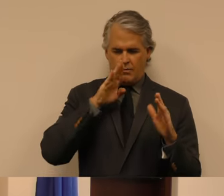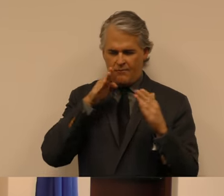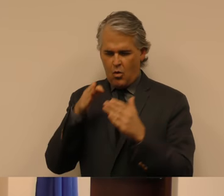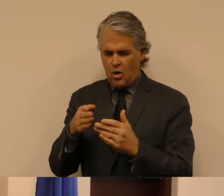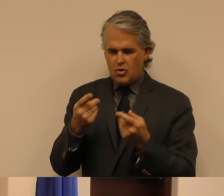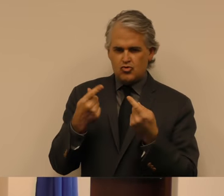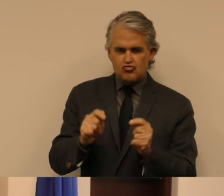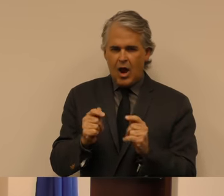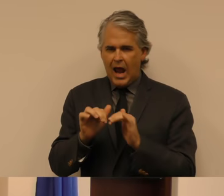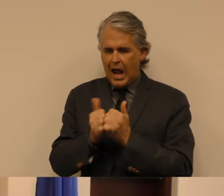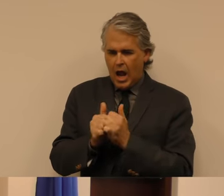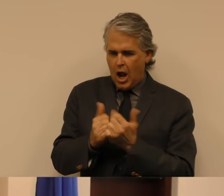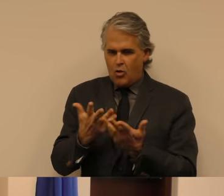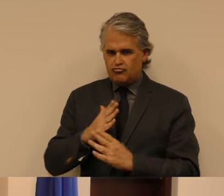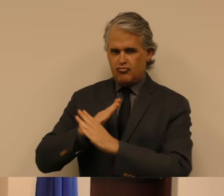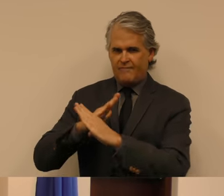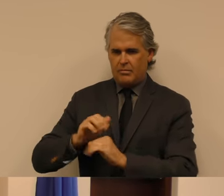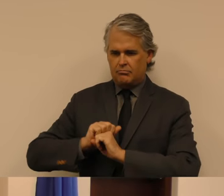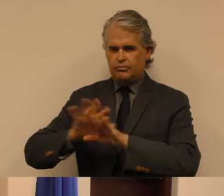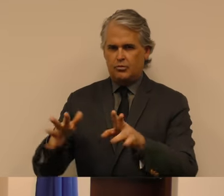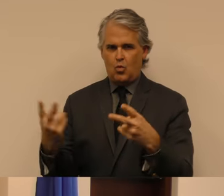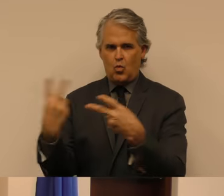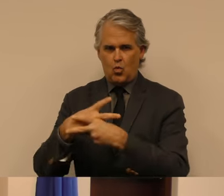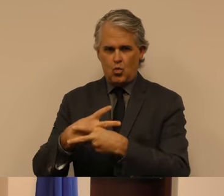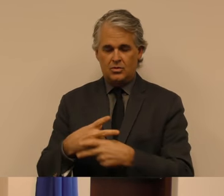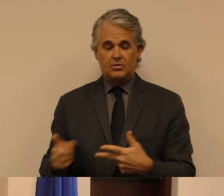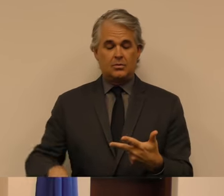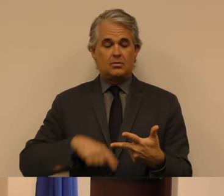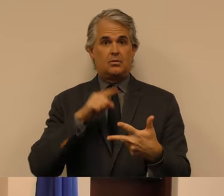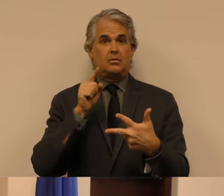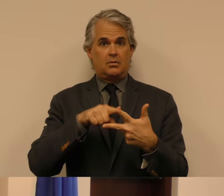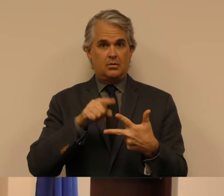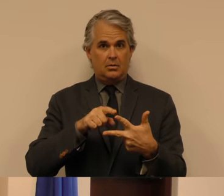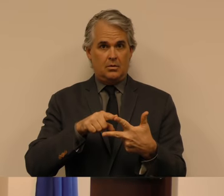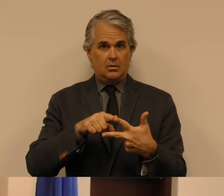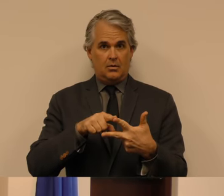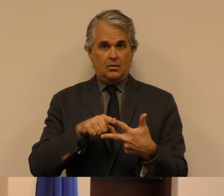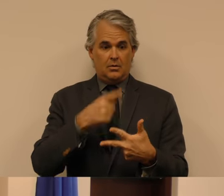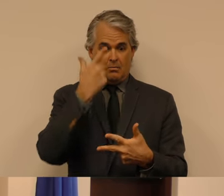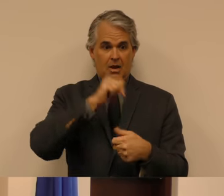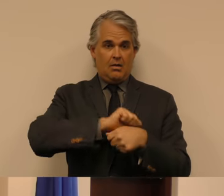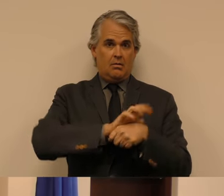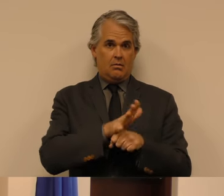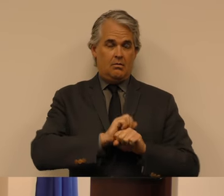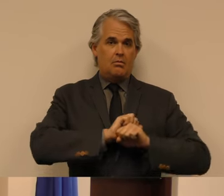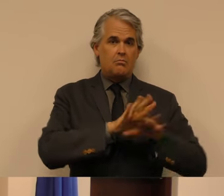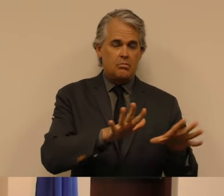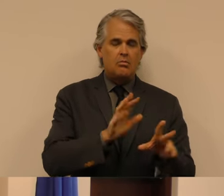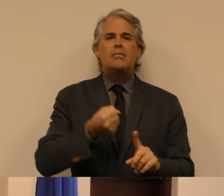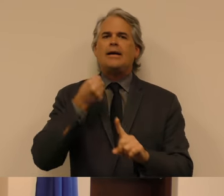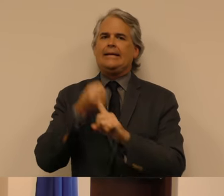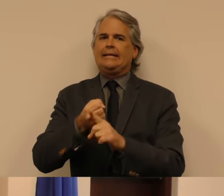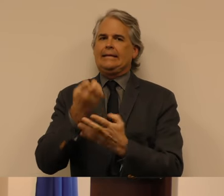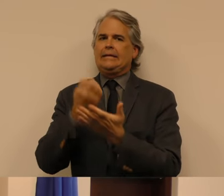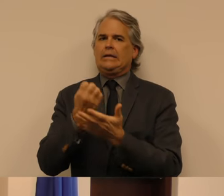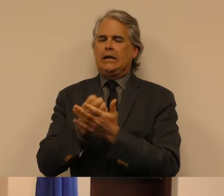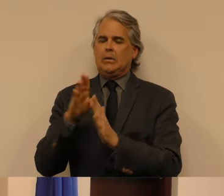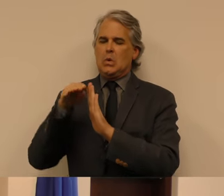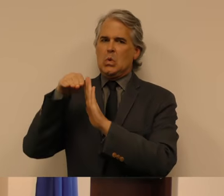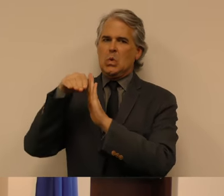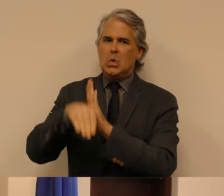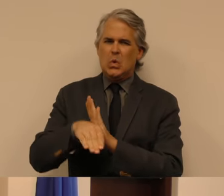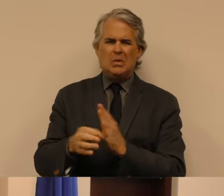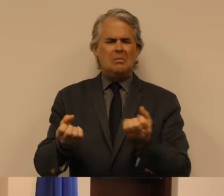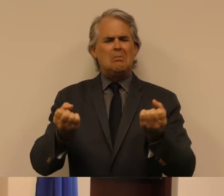Secondly, that health crisis has resulted in an unprecedented economic crisis with record unemployment